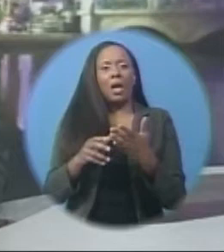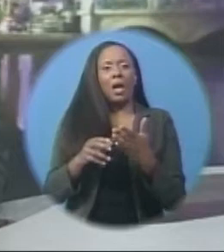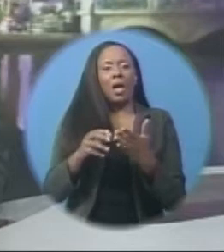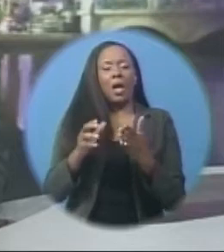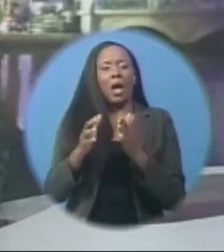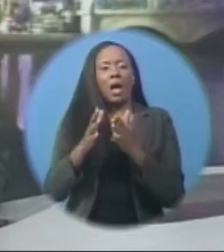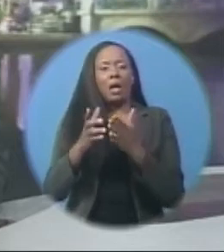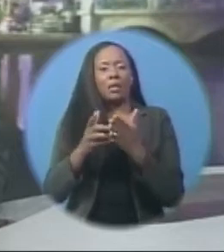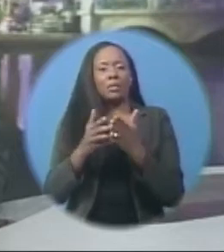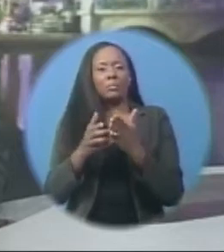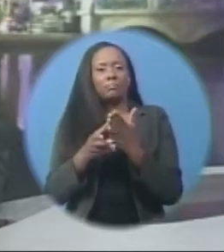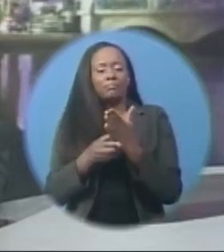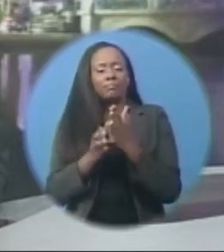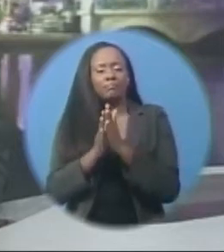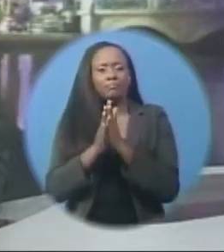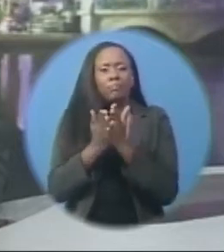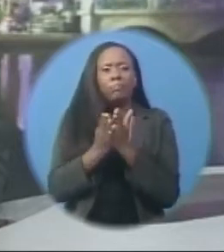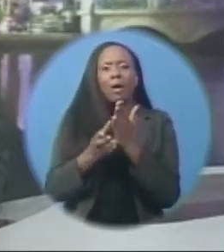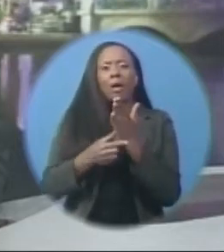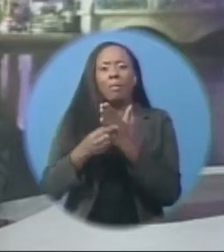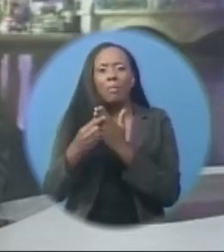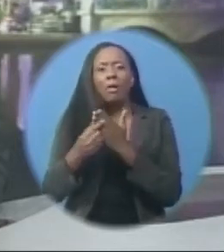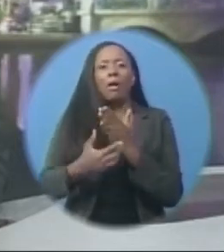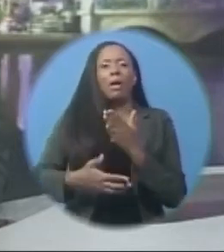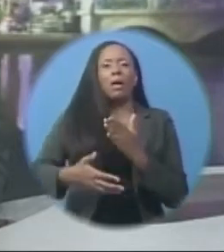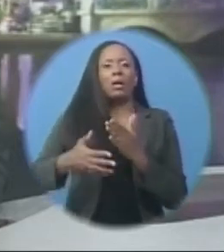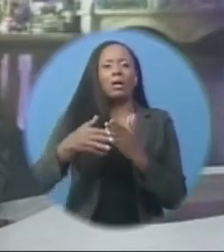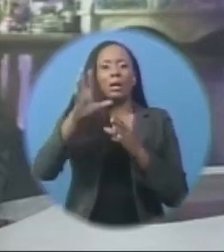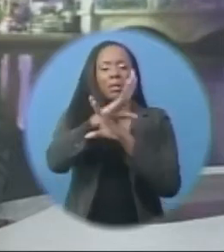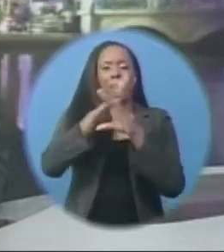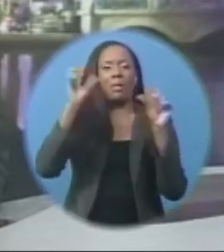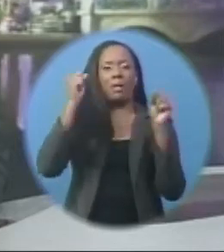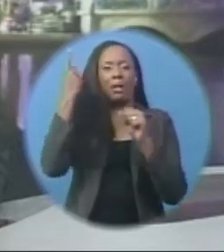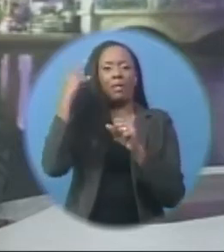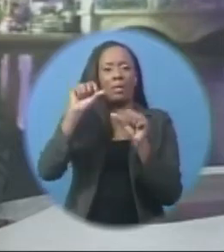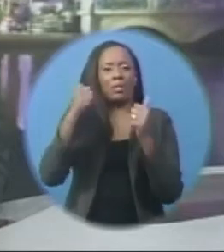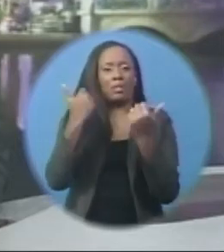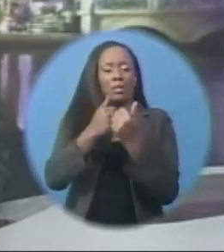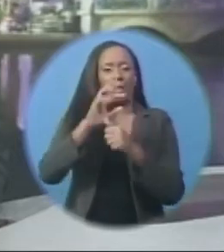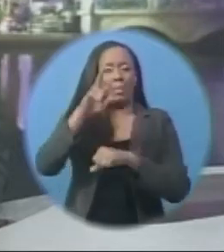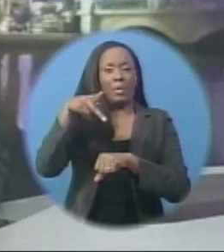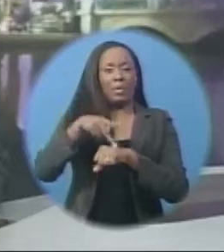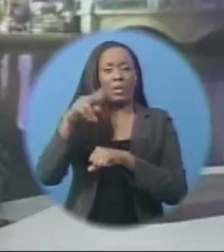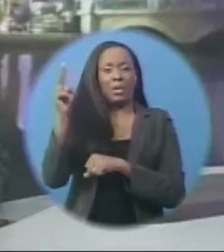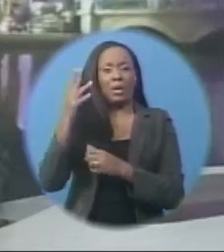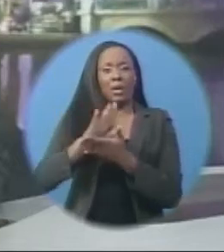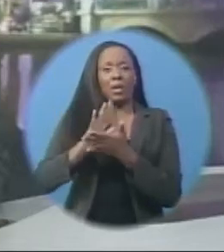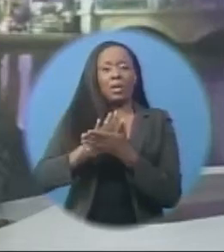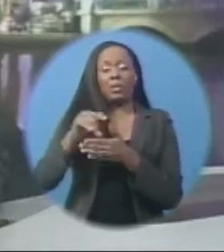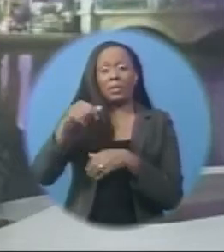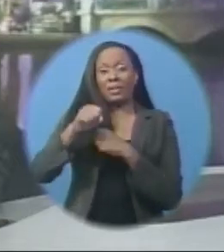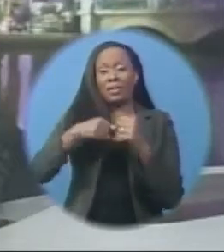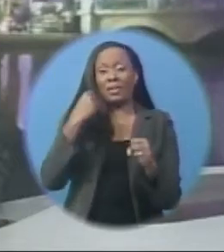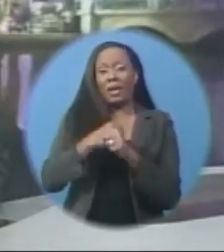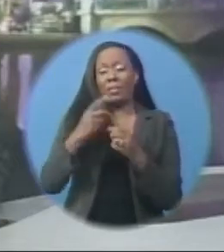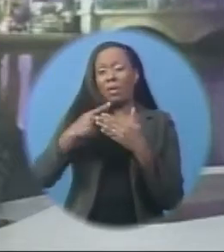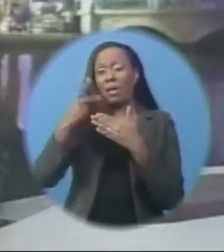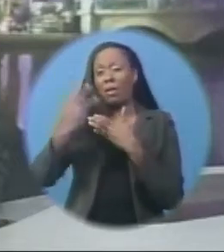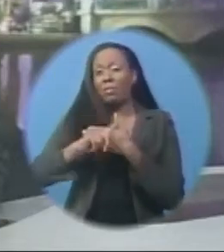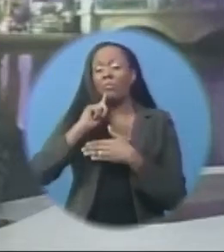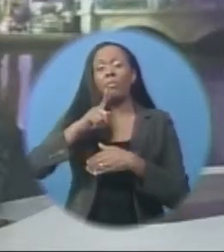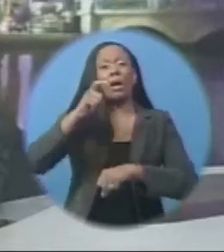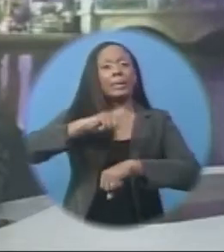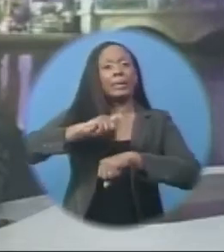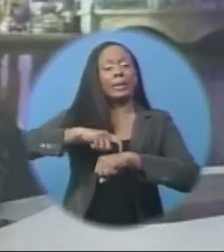-2018 edition, Acting President of the Association of Principles of Secondary Schools, Juanita Wade, says this year's program